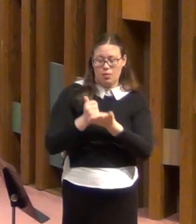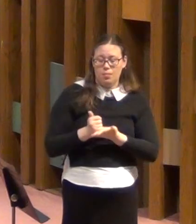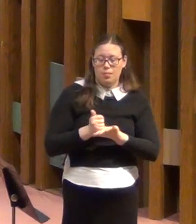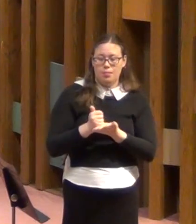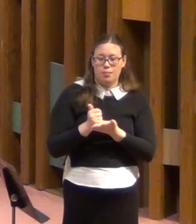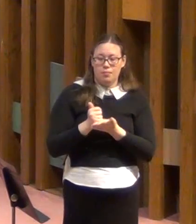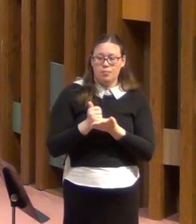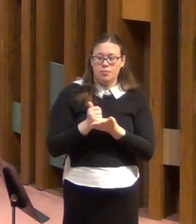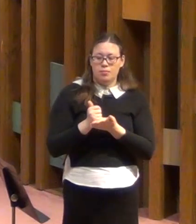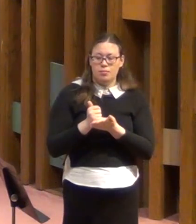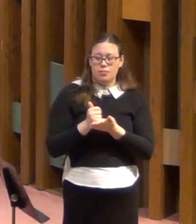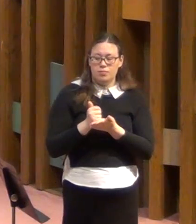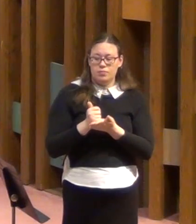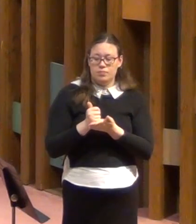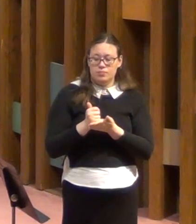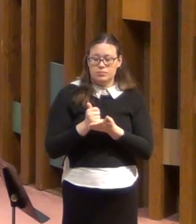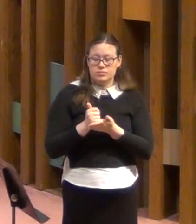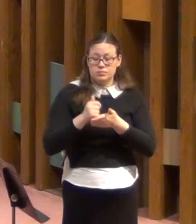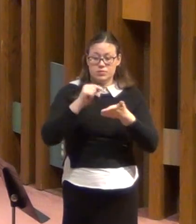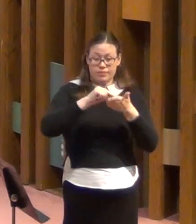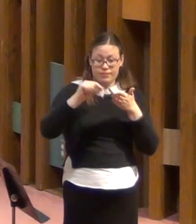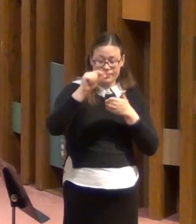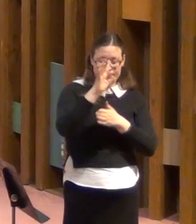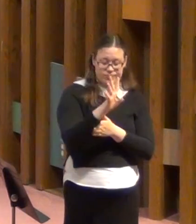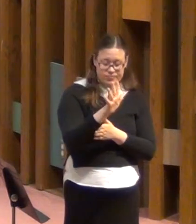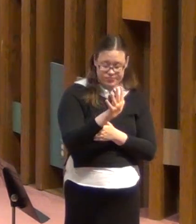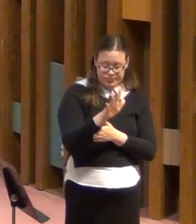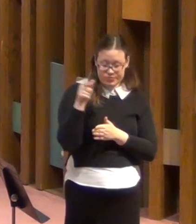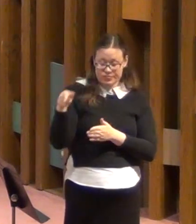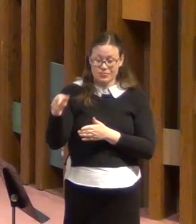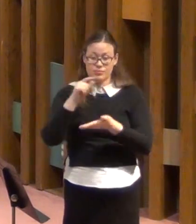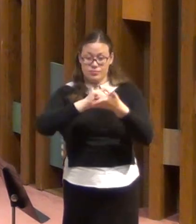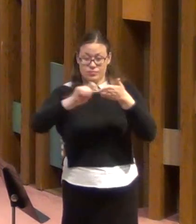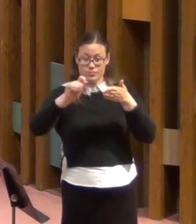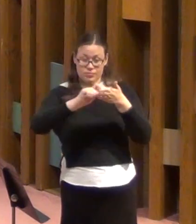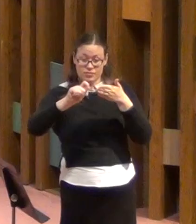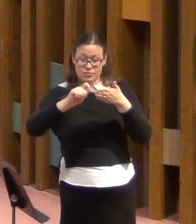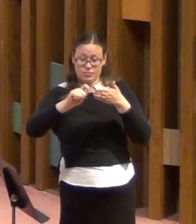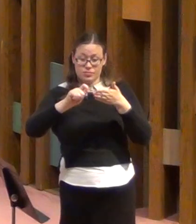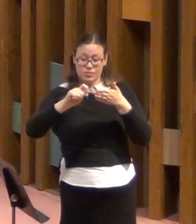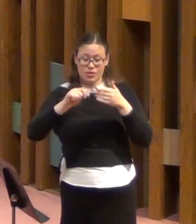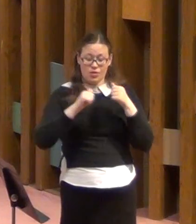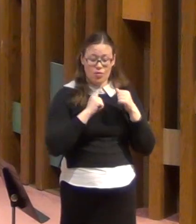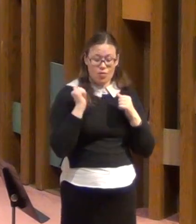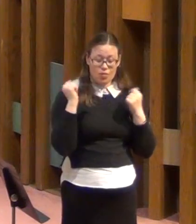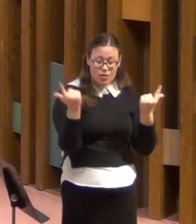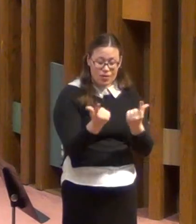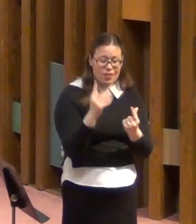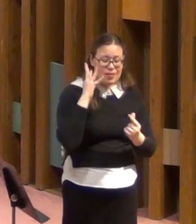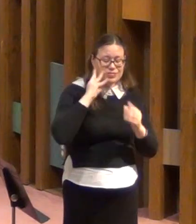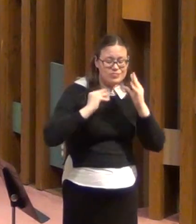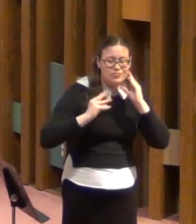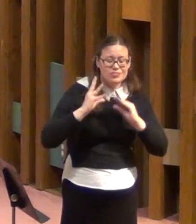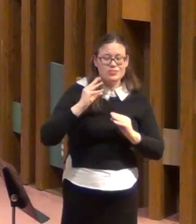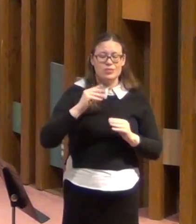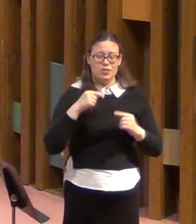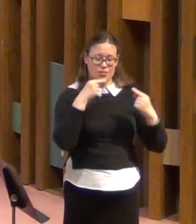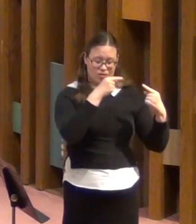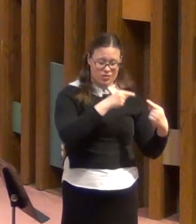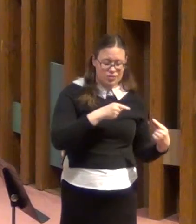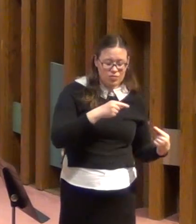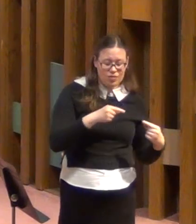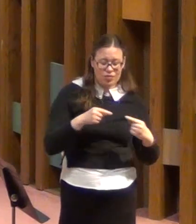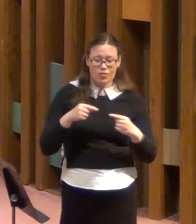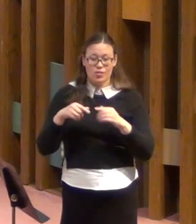Then in verse five, Paul wrote, just as we share in the sufferings of Christ, so also our comfort abounds